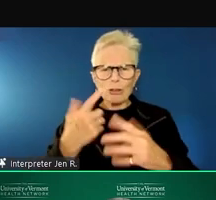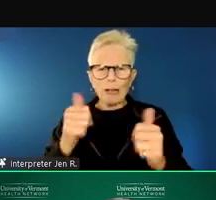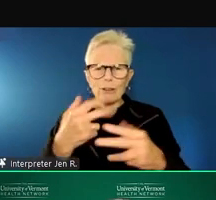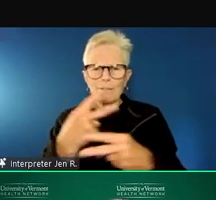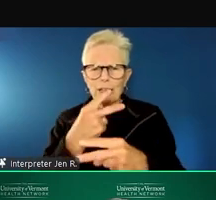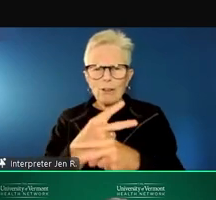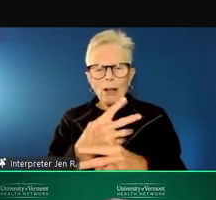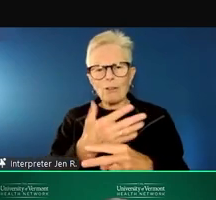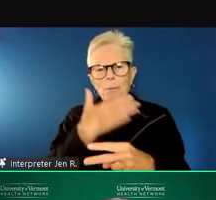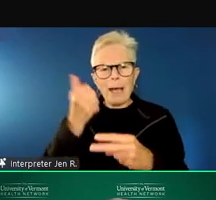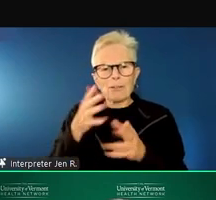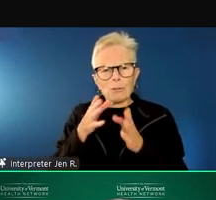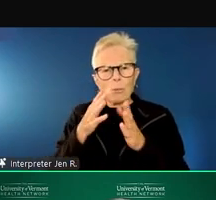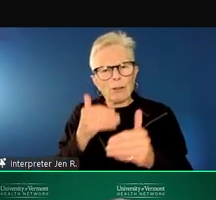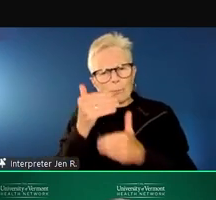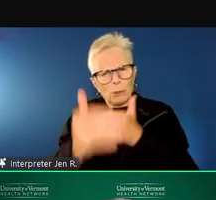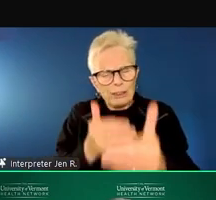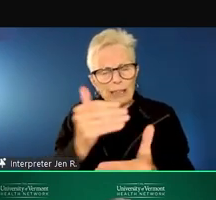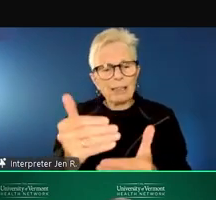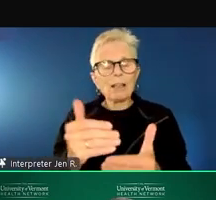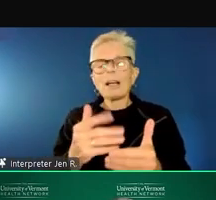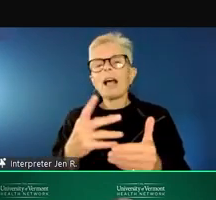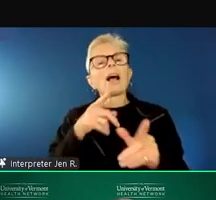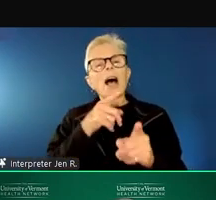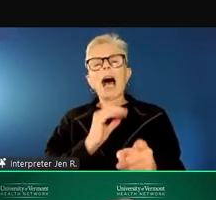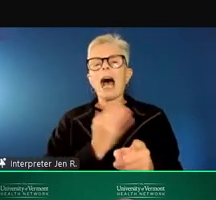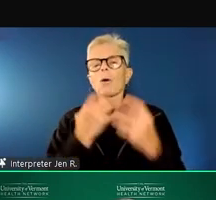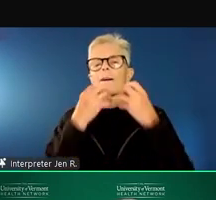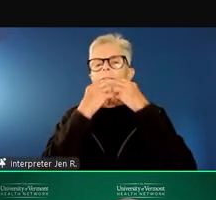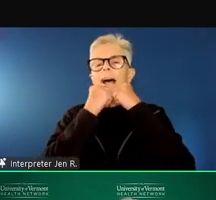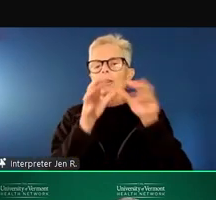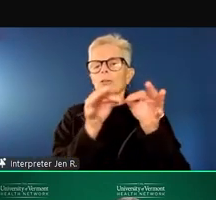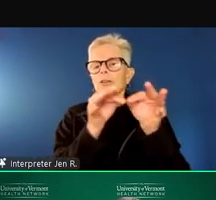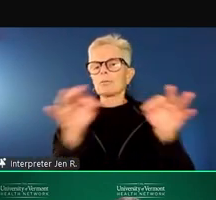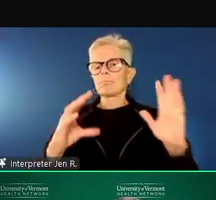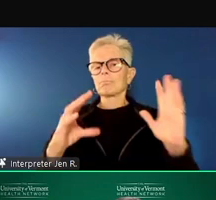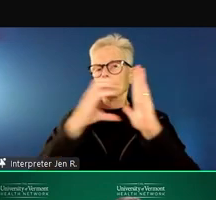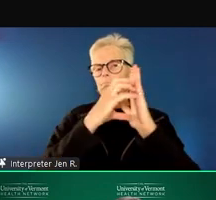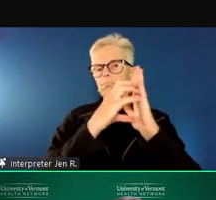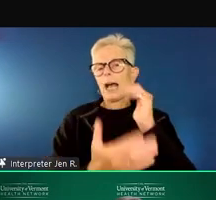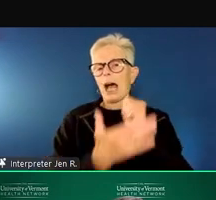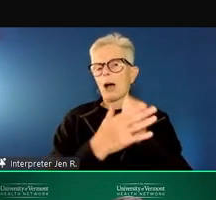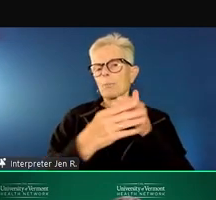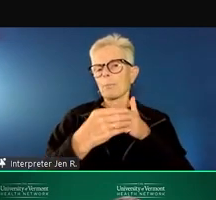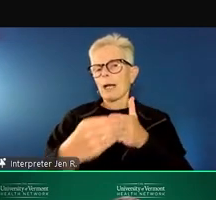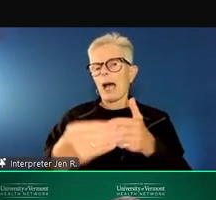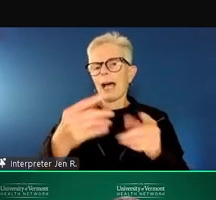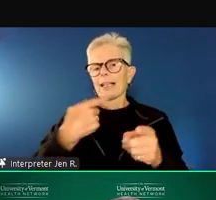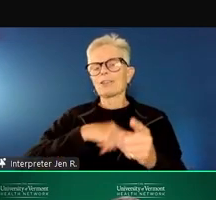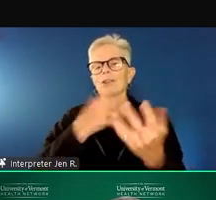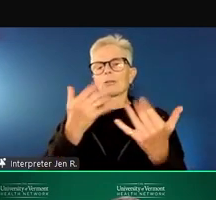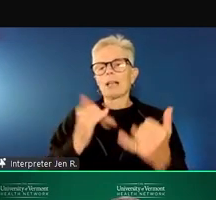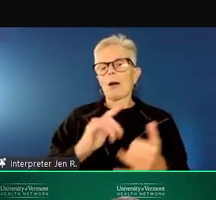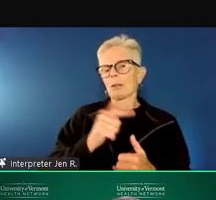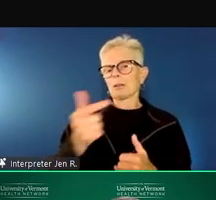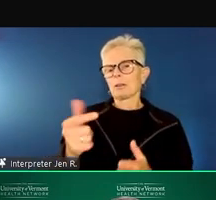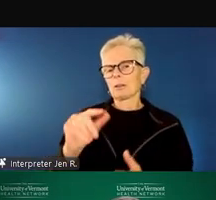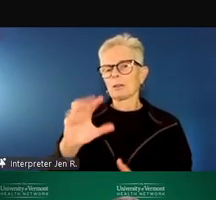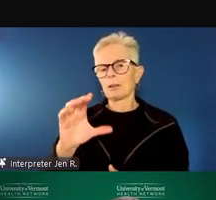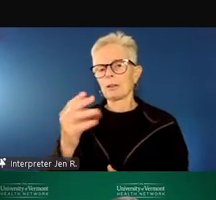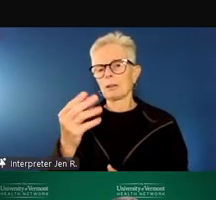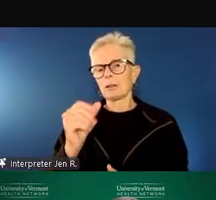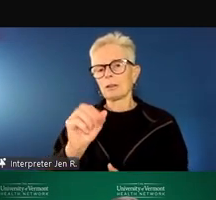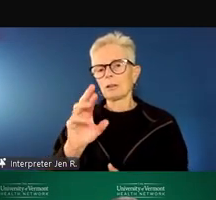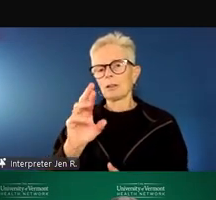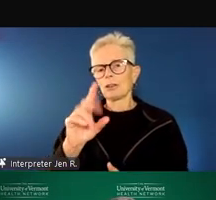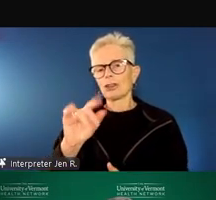work we're doing, this has often been a guiding post for us. And at this point, I'll hand off to my colleague, Charlotte. Thank you,